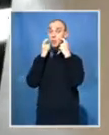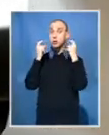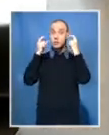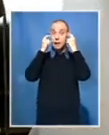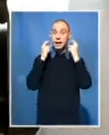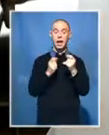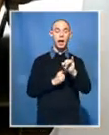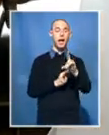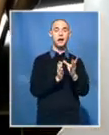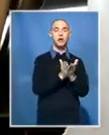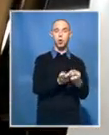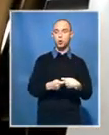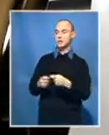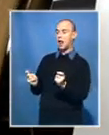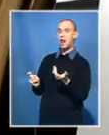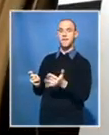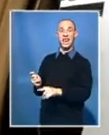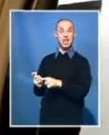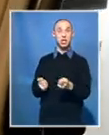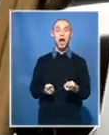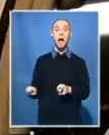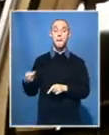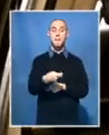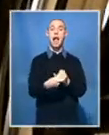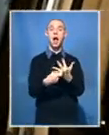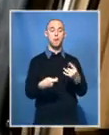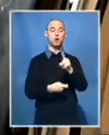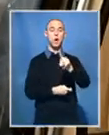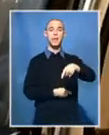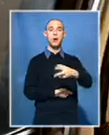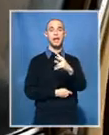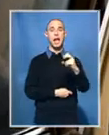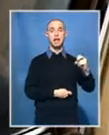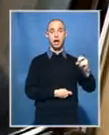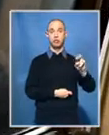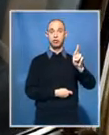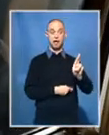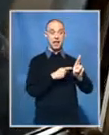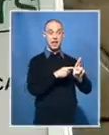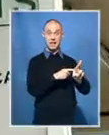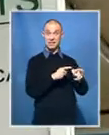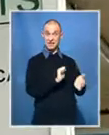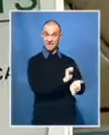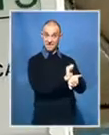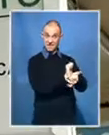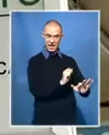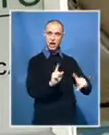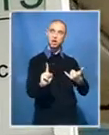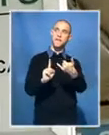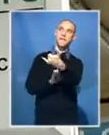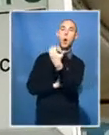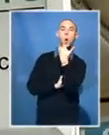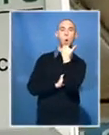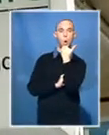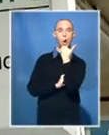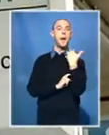rand. The woman called Home Affairs Minister Malusi Gigaba's office after the incident. The Mozambican national